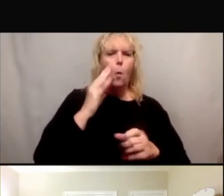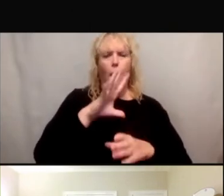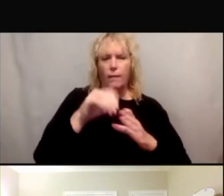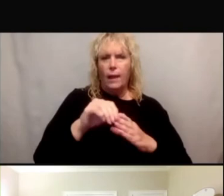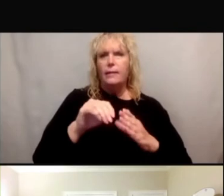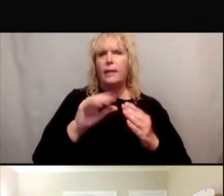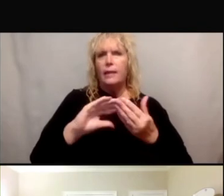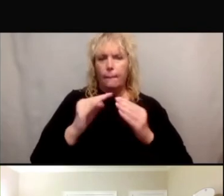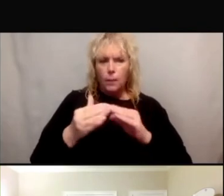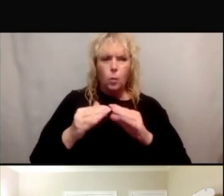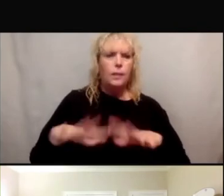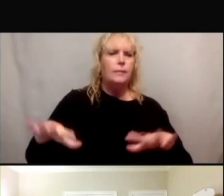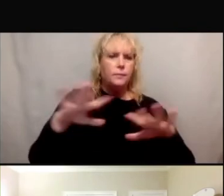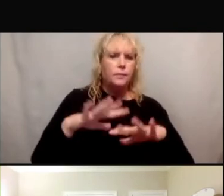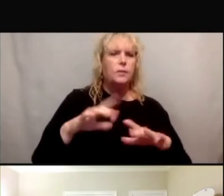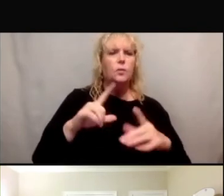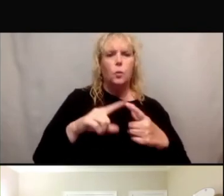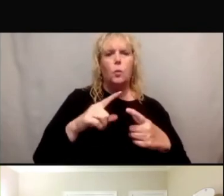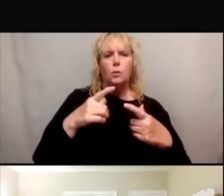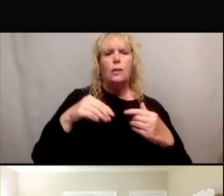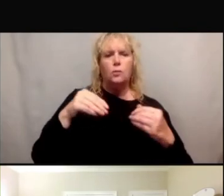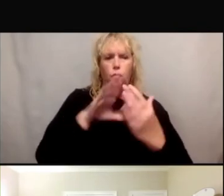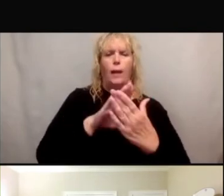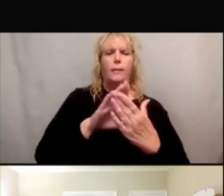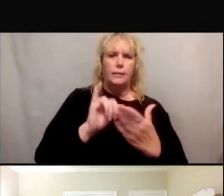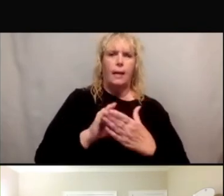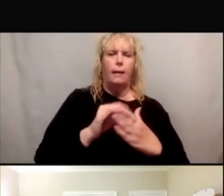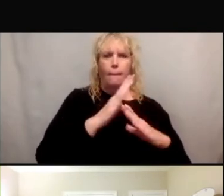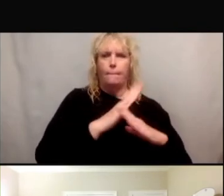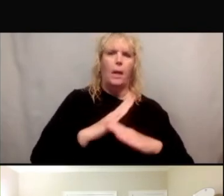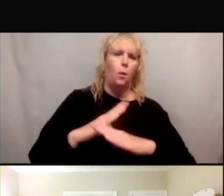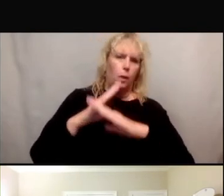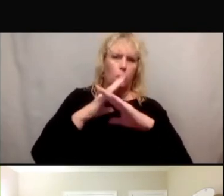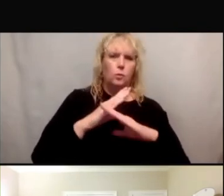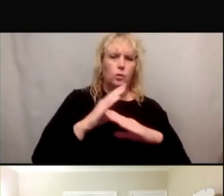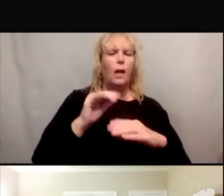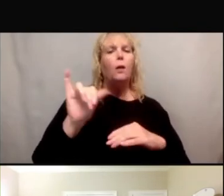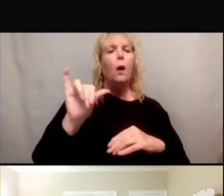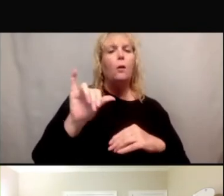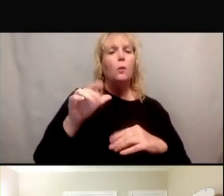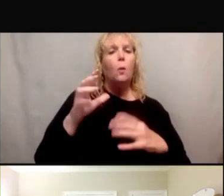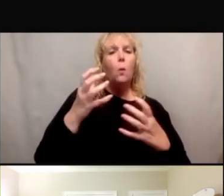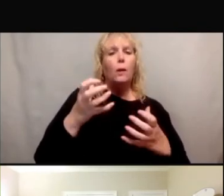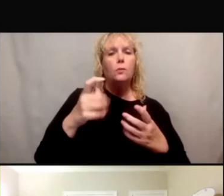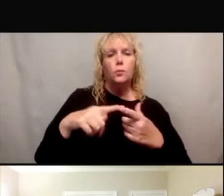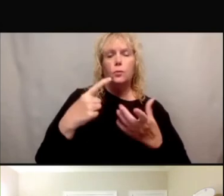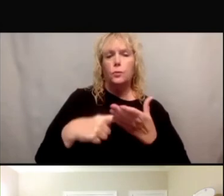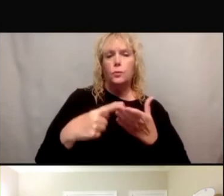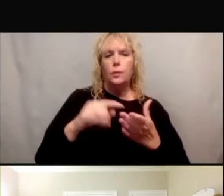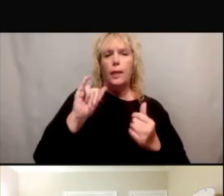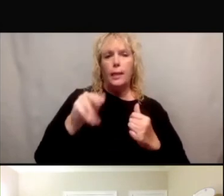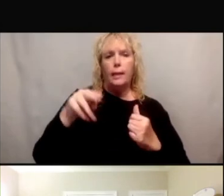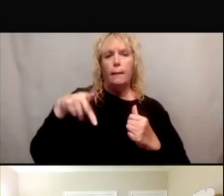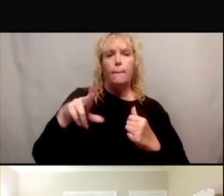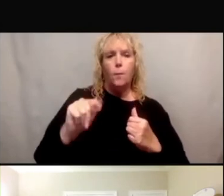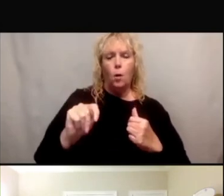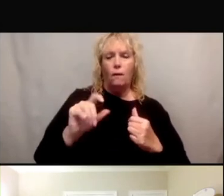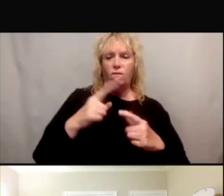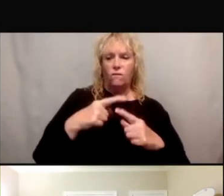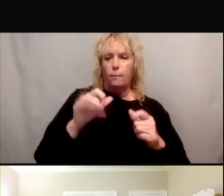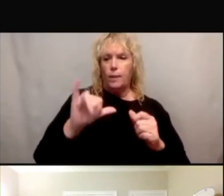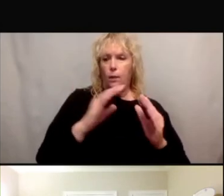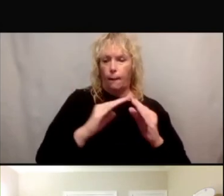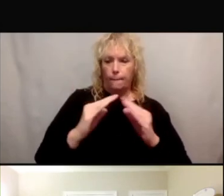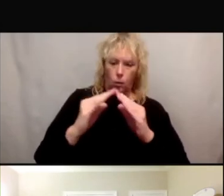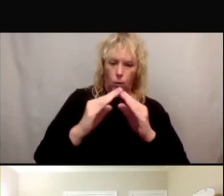key in terms of addressing systemic barriers. Also getting rid of thinking about getting input from communities on the studies that are being